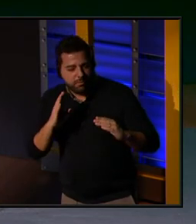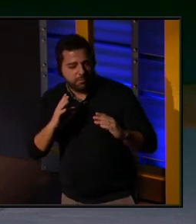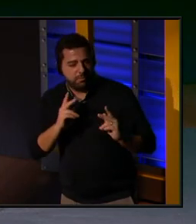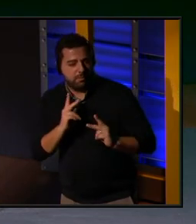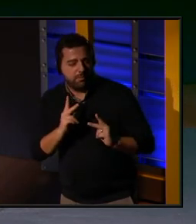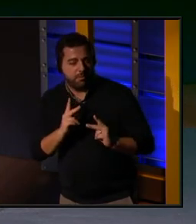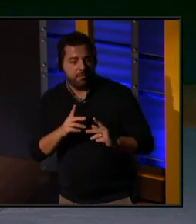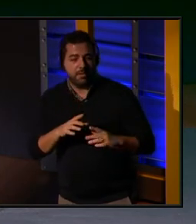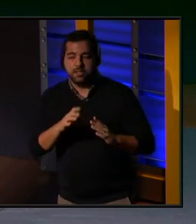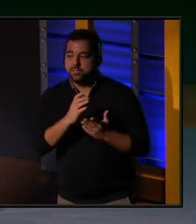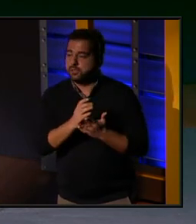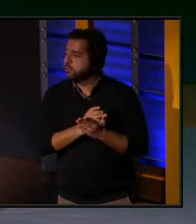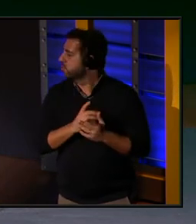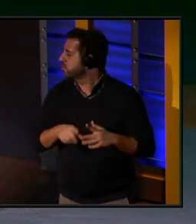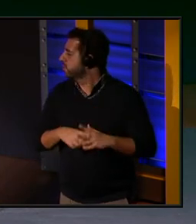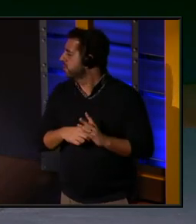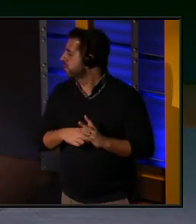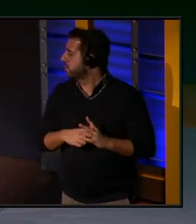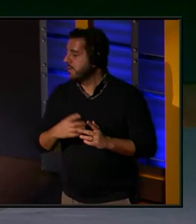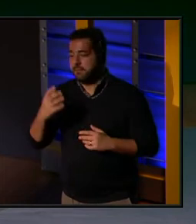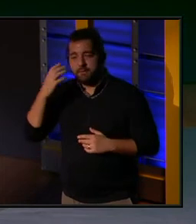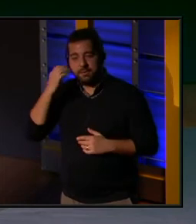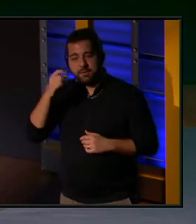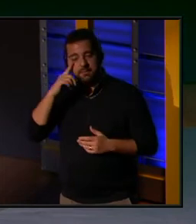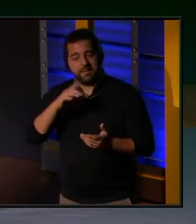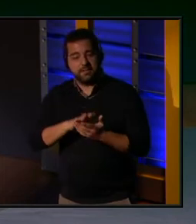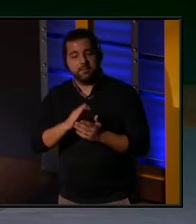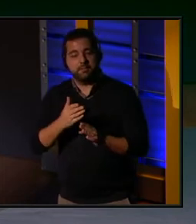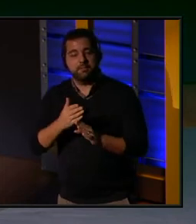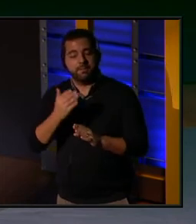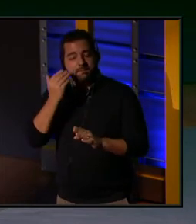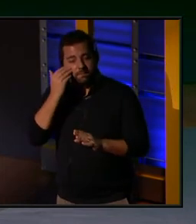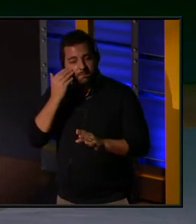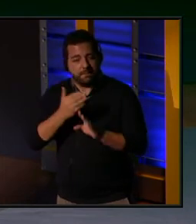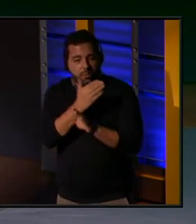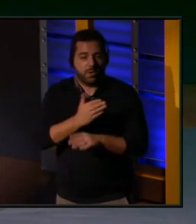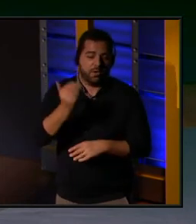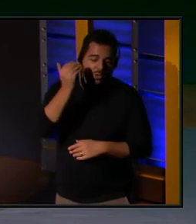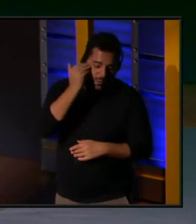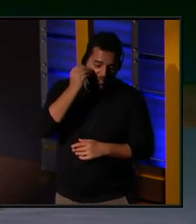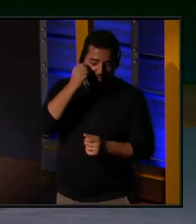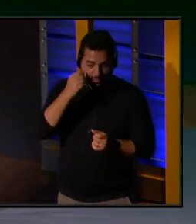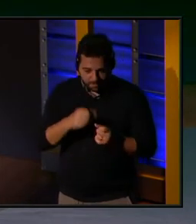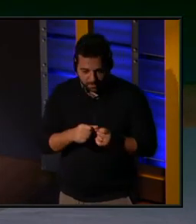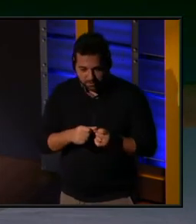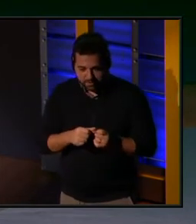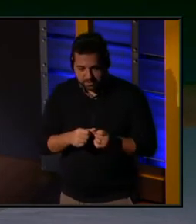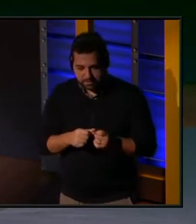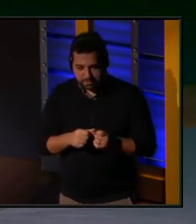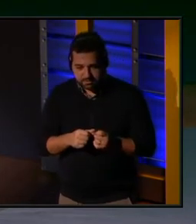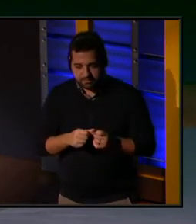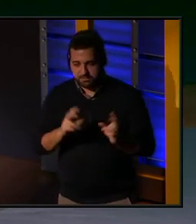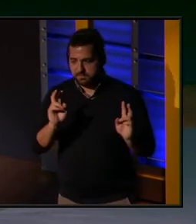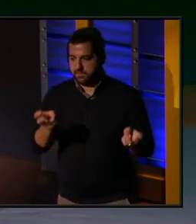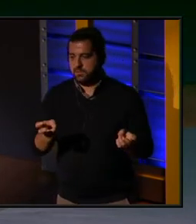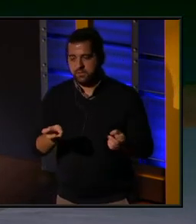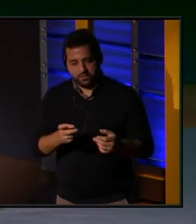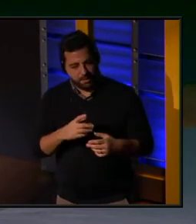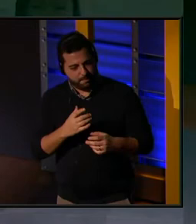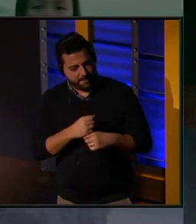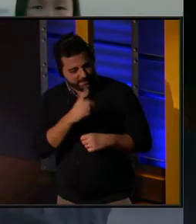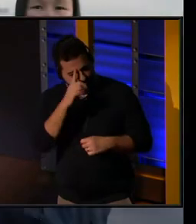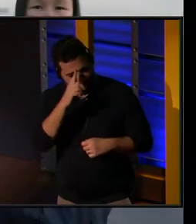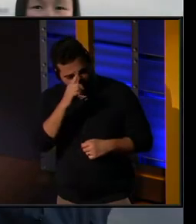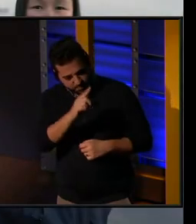the chapter begins, Memory believes before knowing remembers. Does that make any sense to you in terms of what you're thinking?